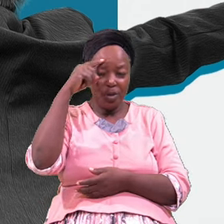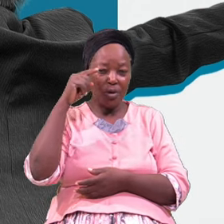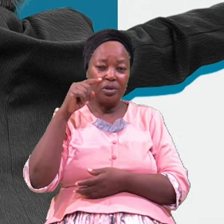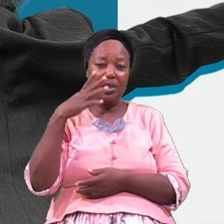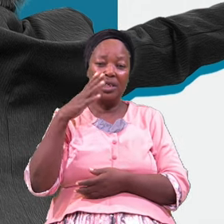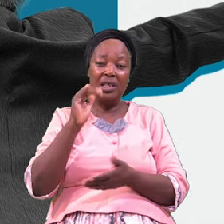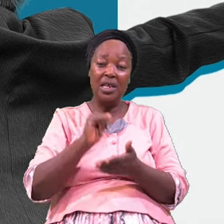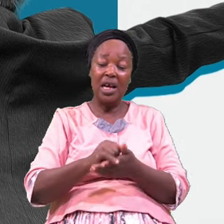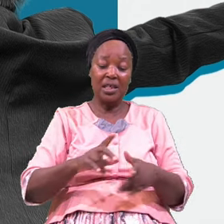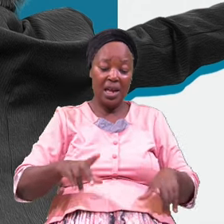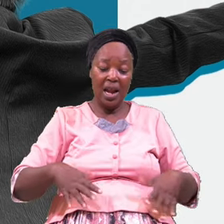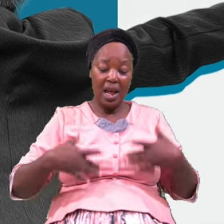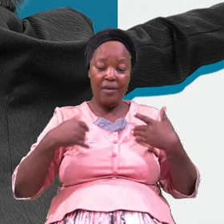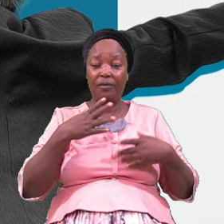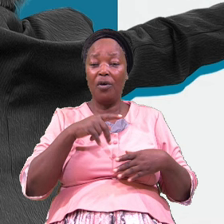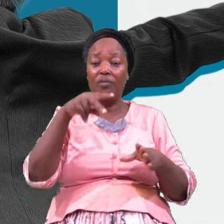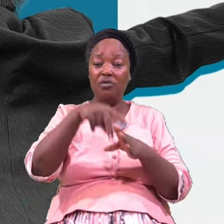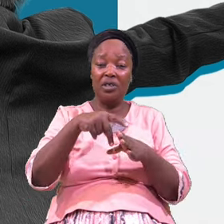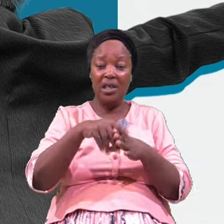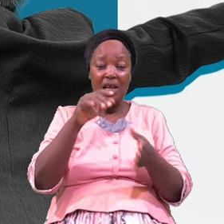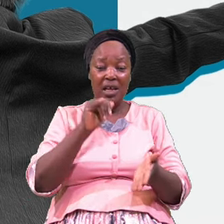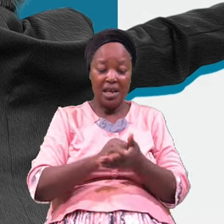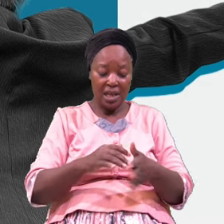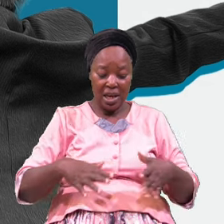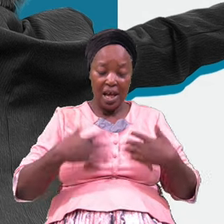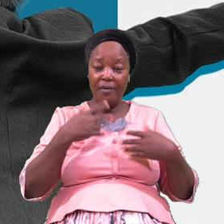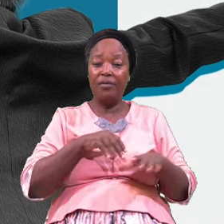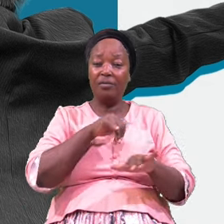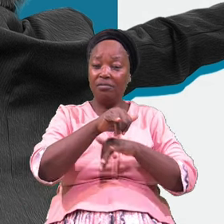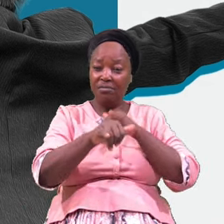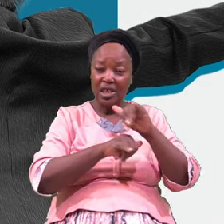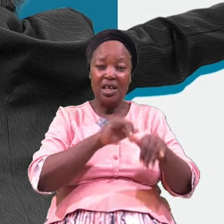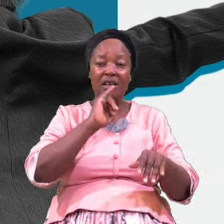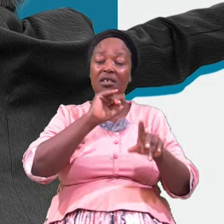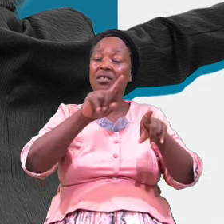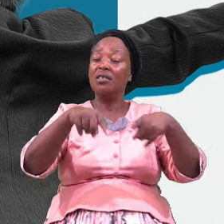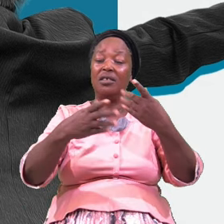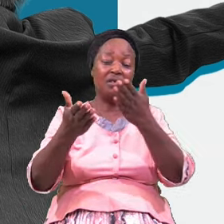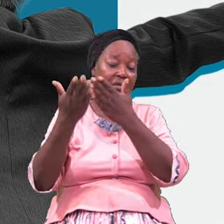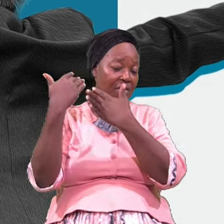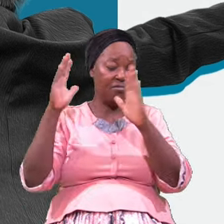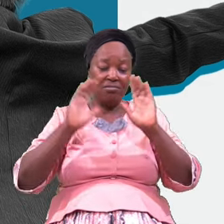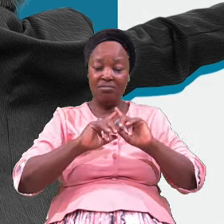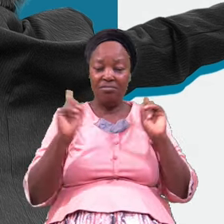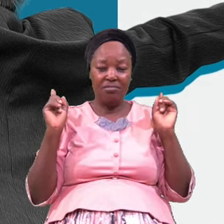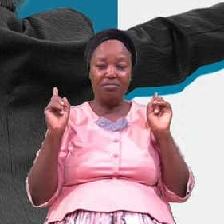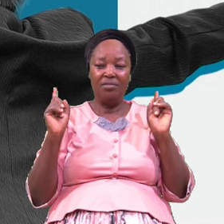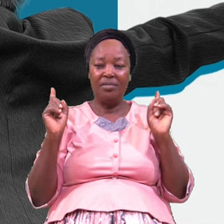If There Is A Bakery B Langerie Zepol Are You Living Around There